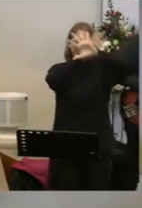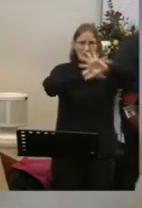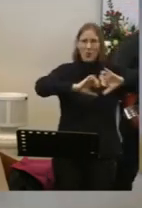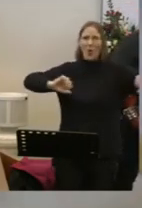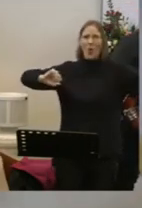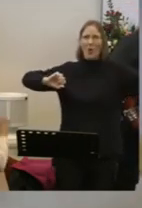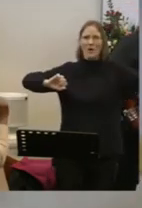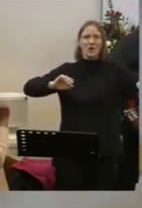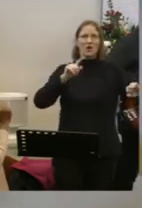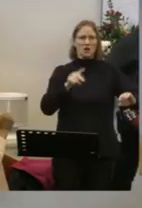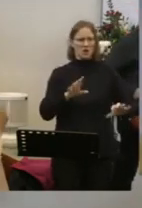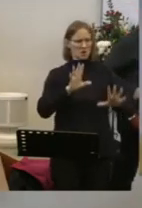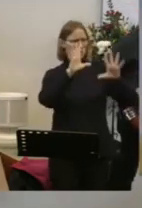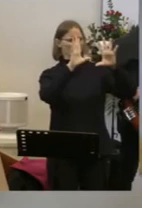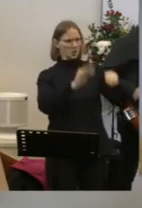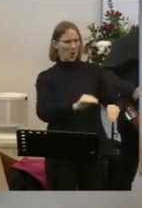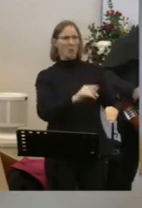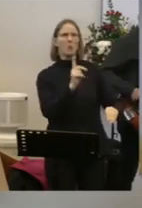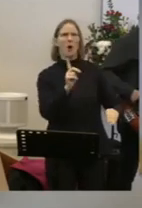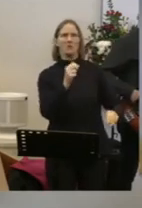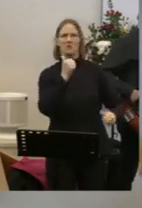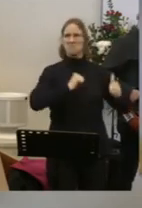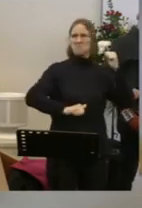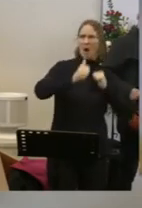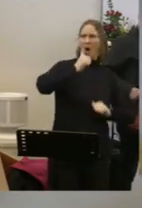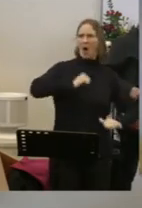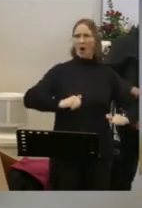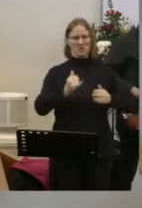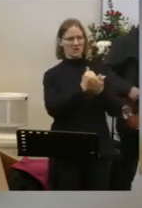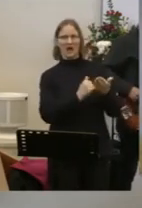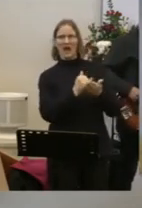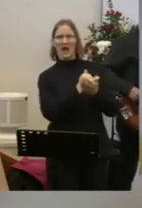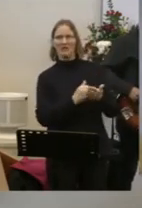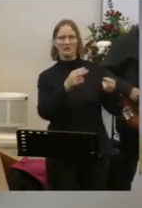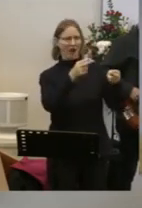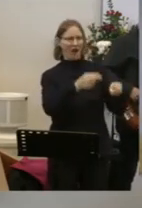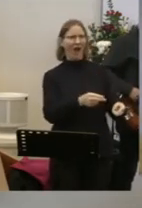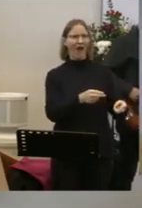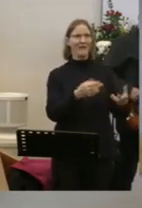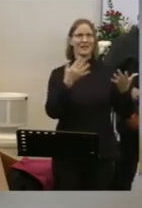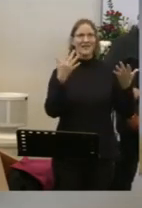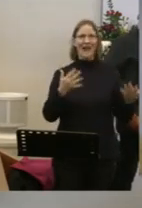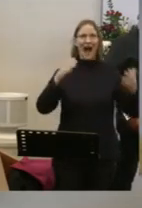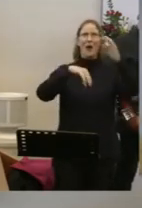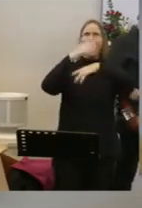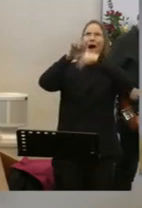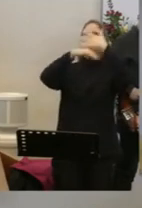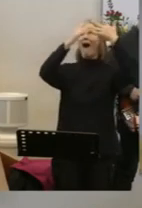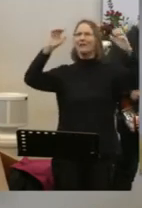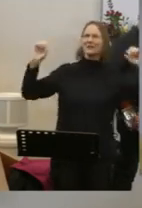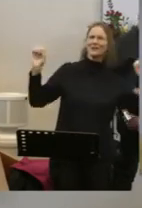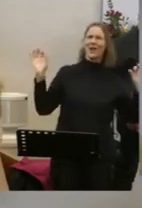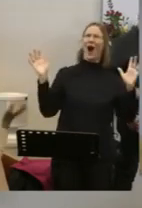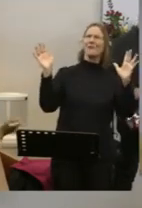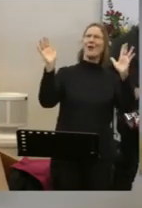Silence the ghost of sin and grave The